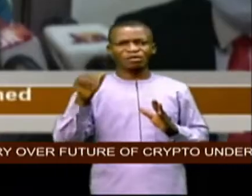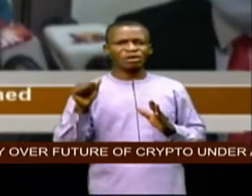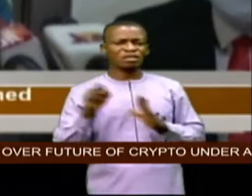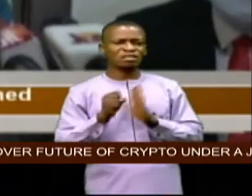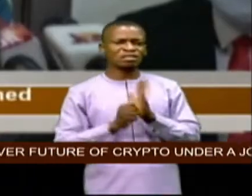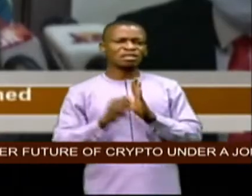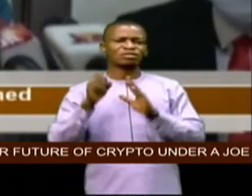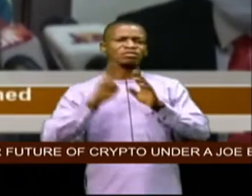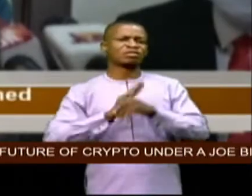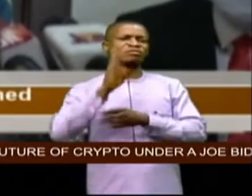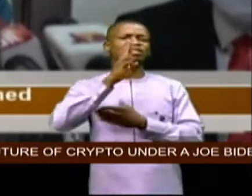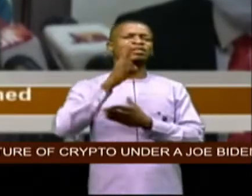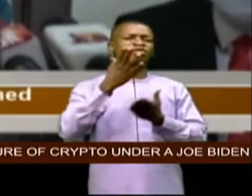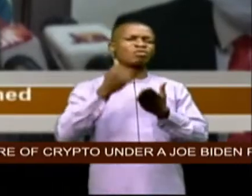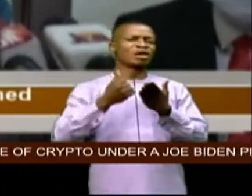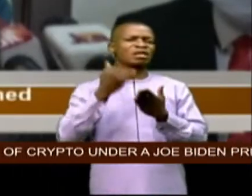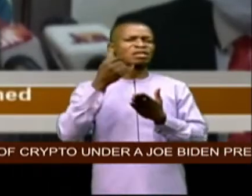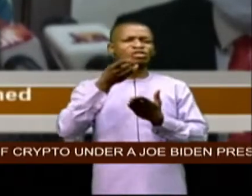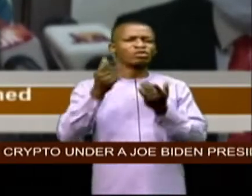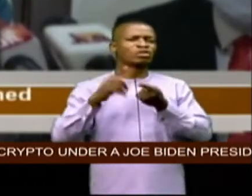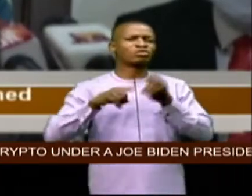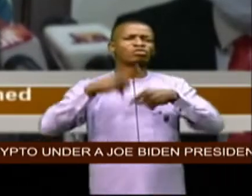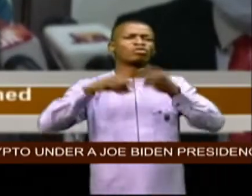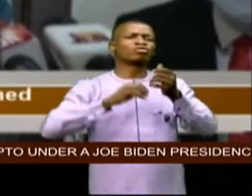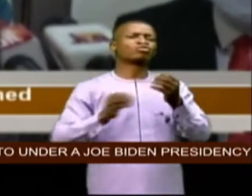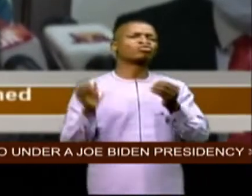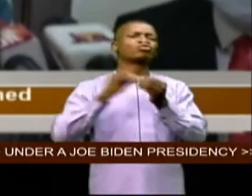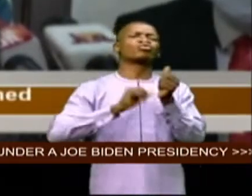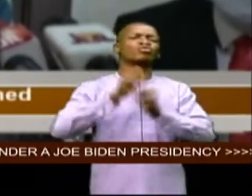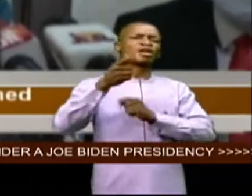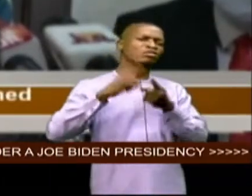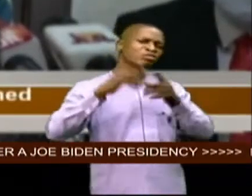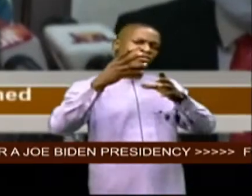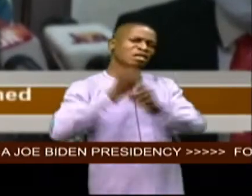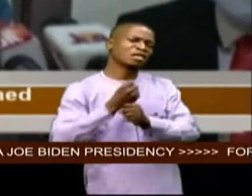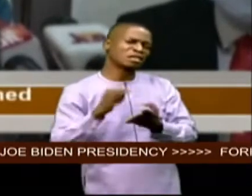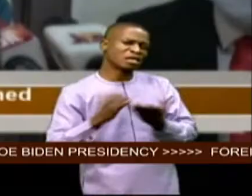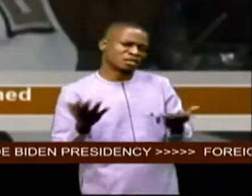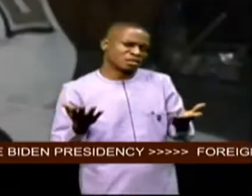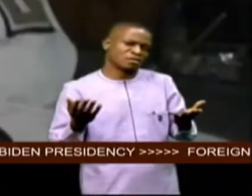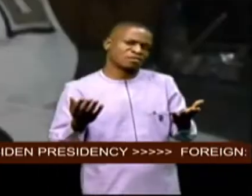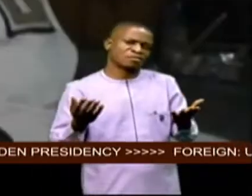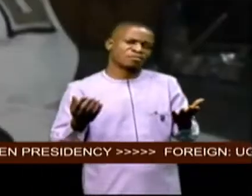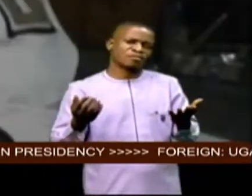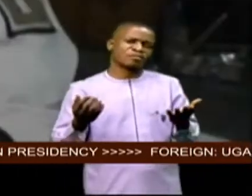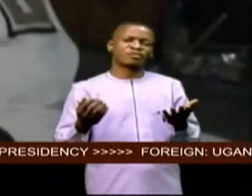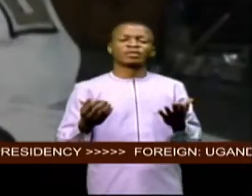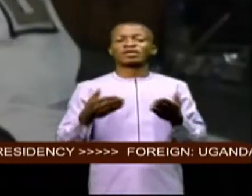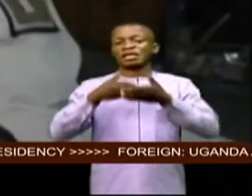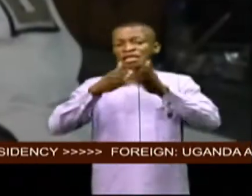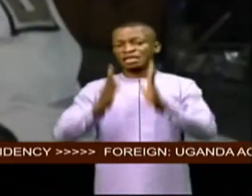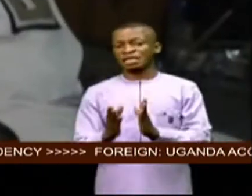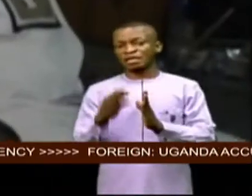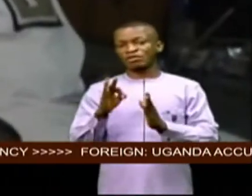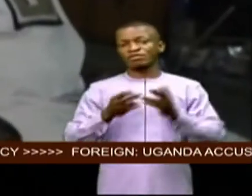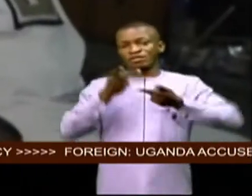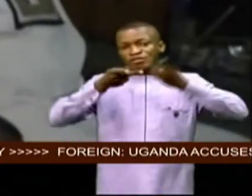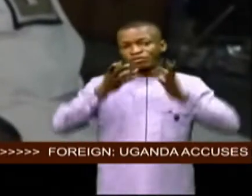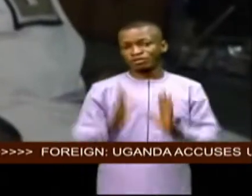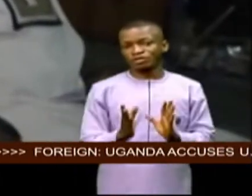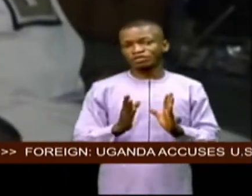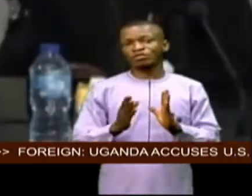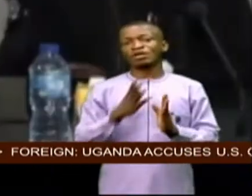to go too far to get solutions to your problem leader of the delegation